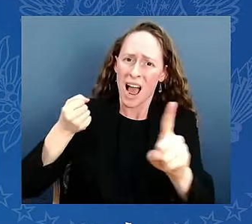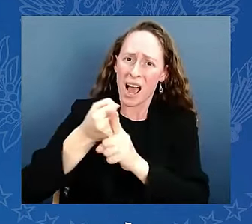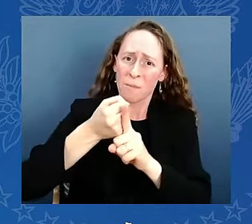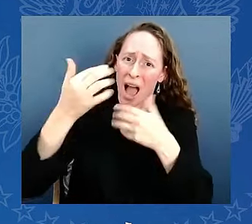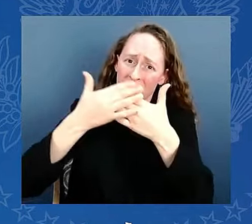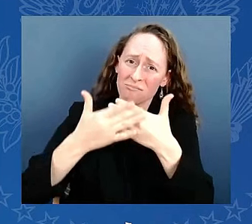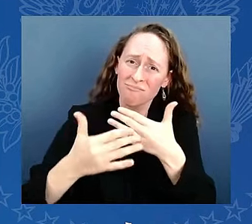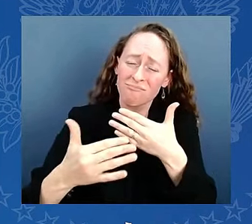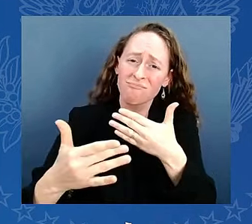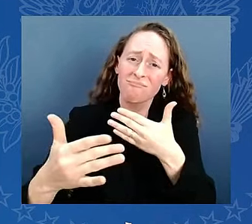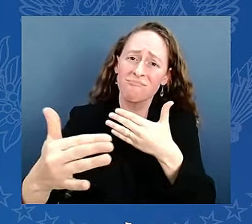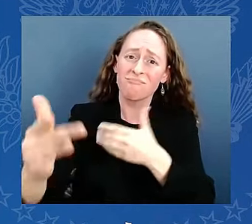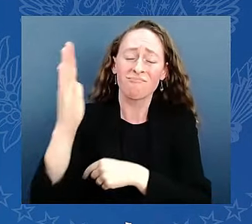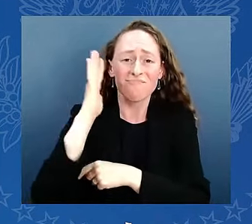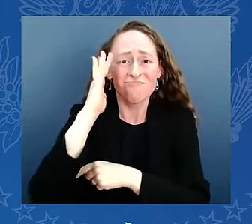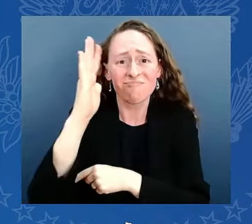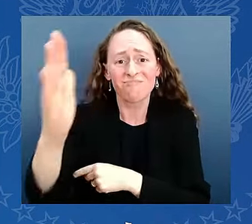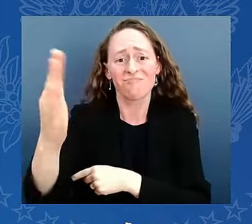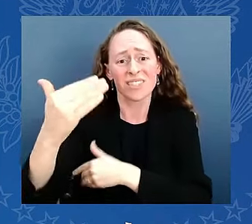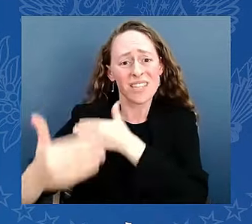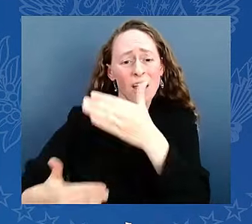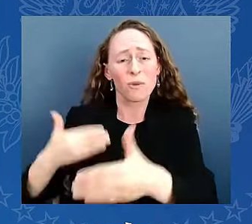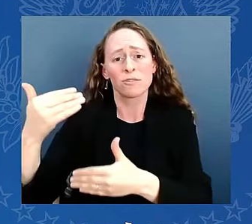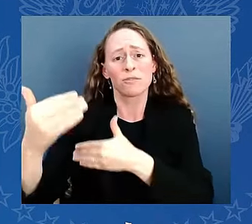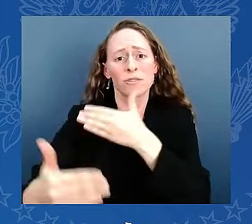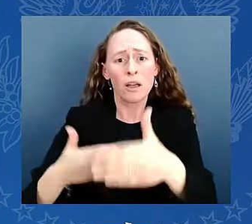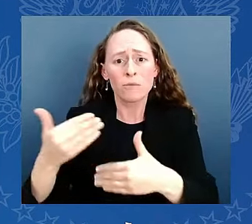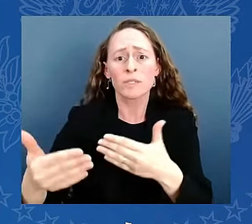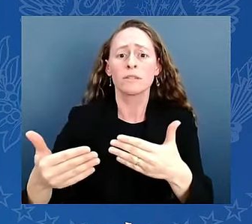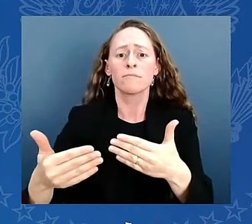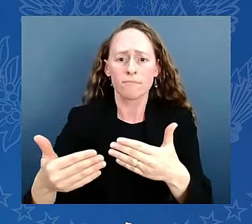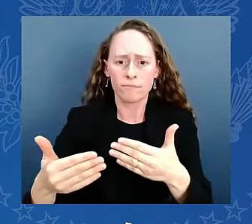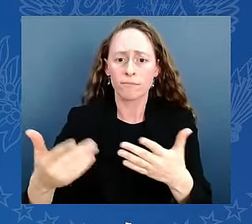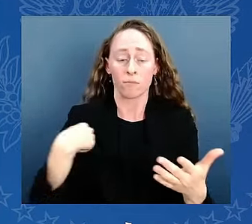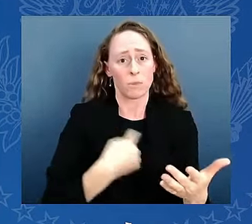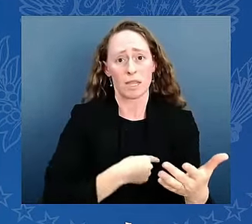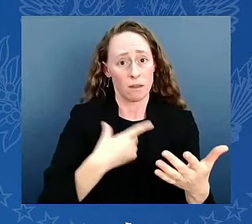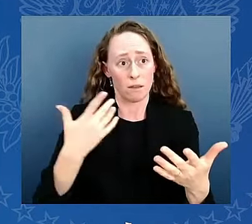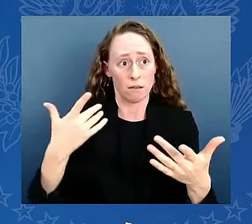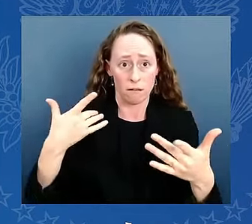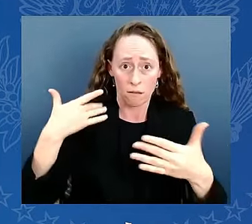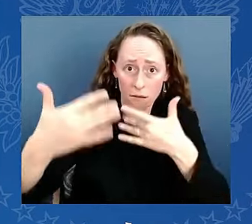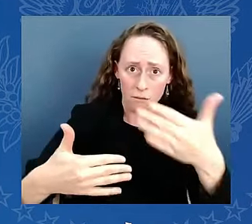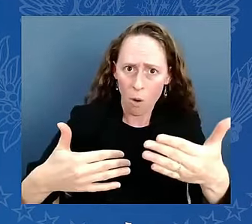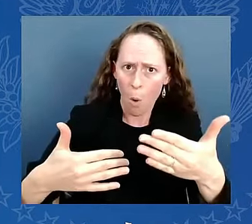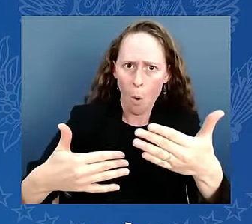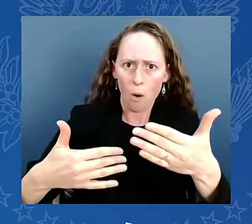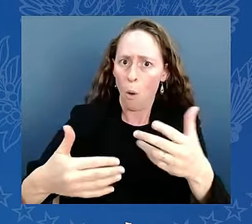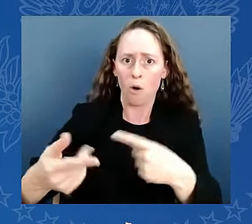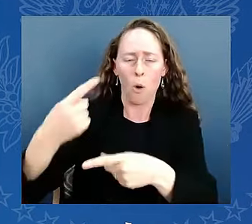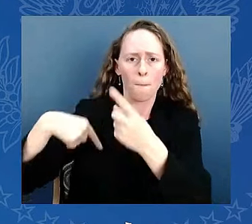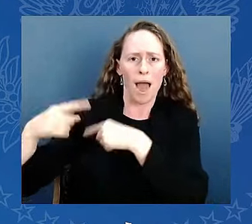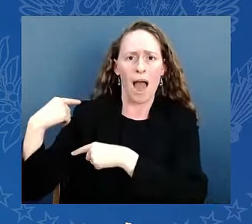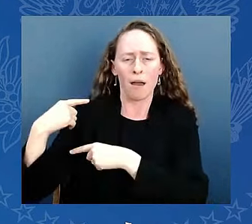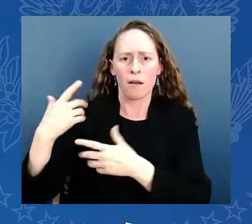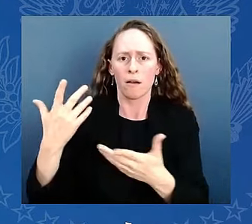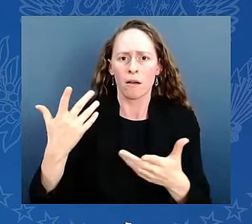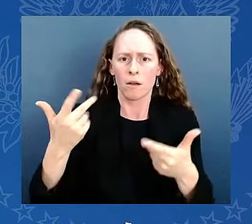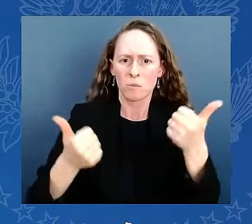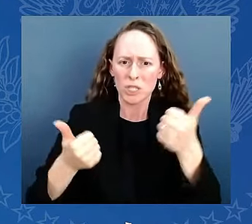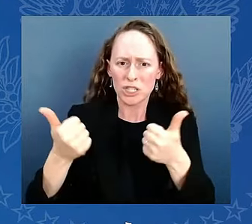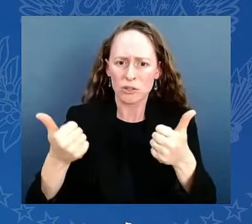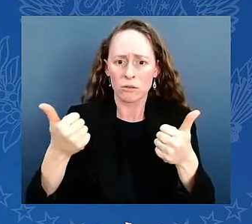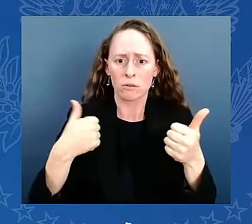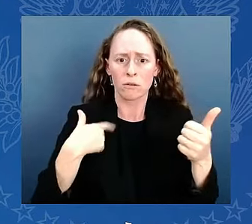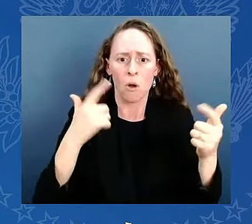or backward, between hope and hate, between unity and division. We have to decide,